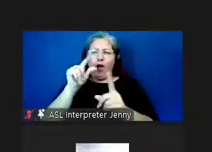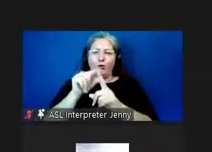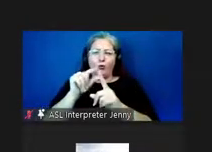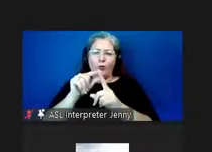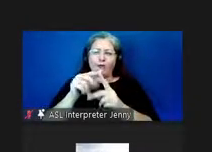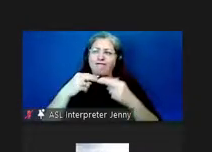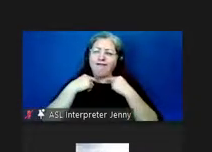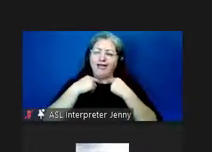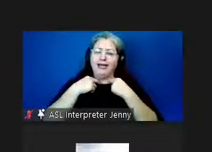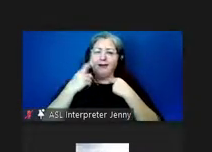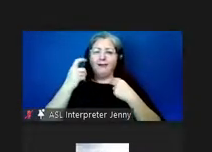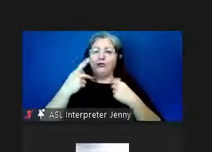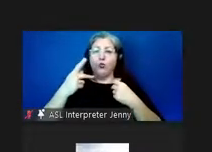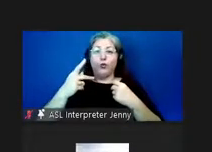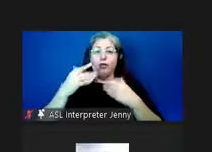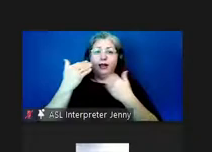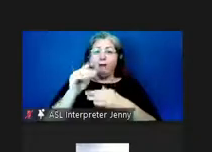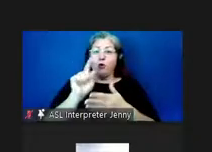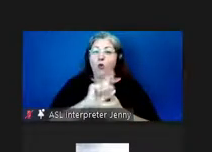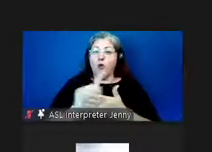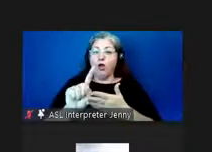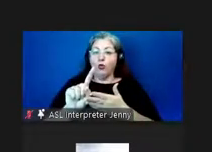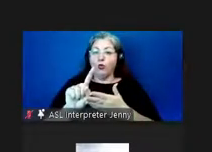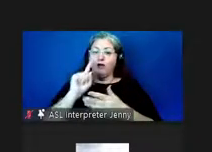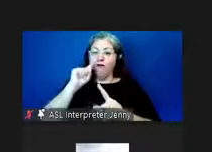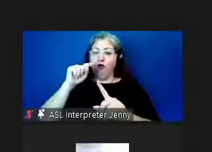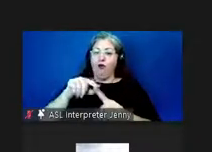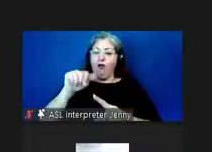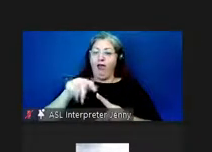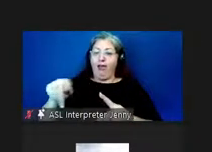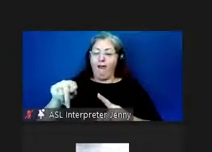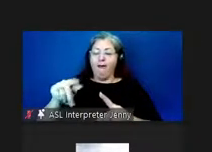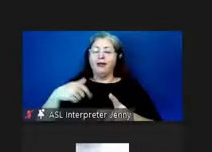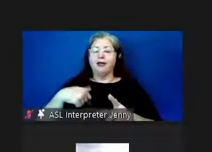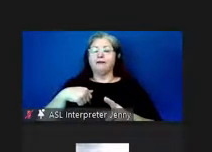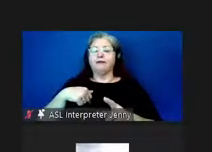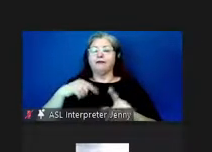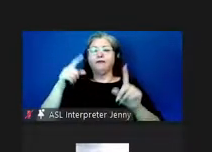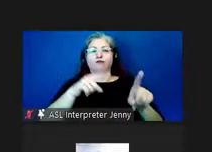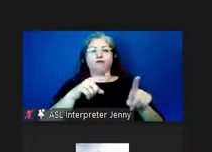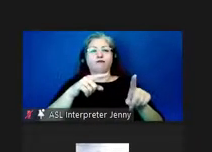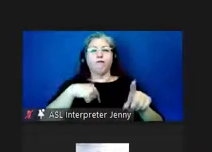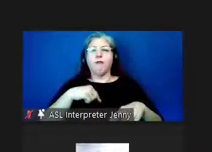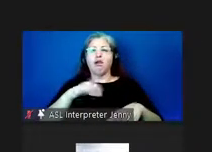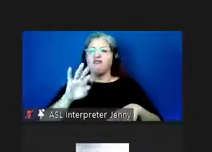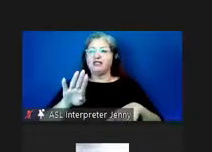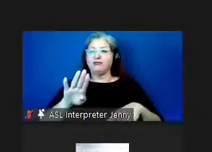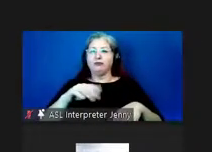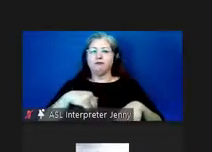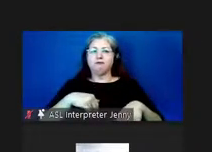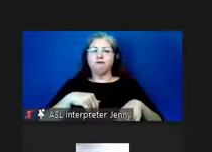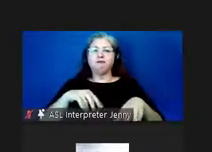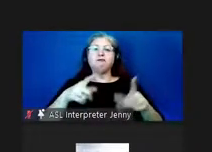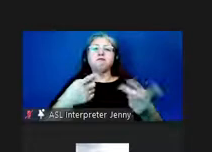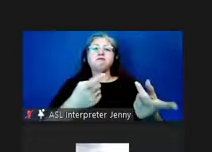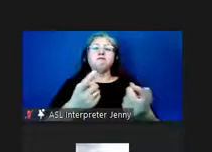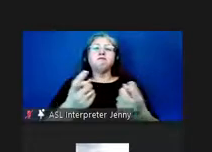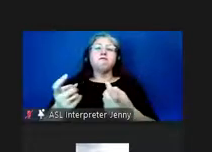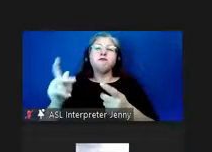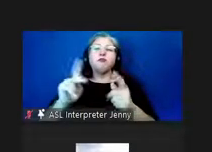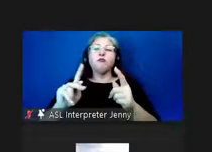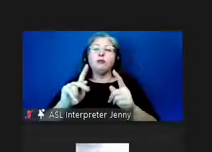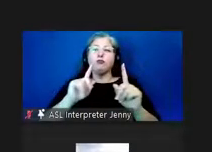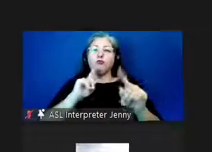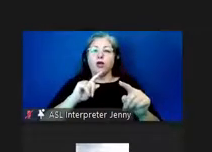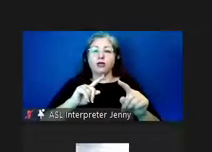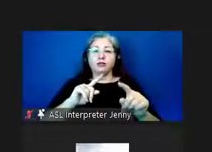and since we only had a week to build this app this prototype i turned to my facebook page to crowdsource responses and surprisingly